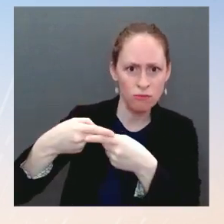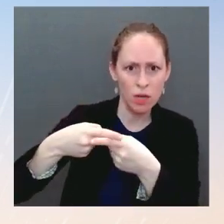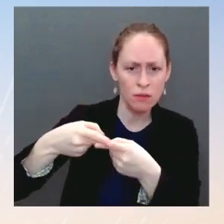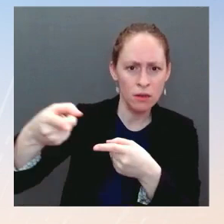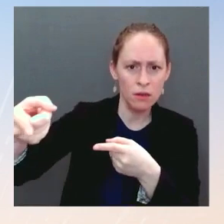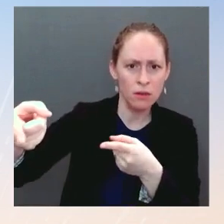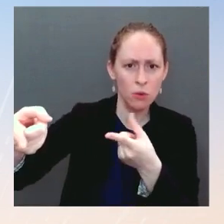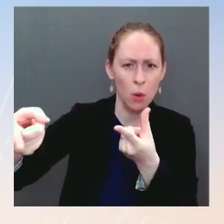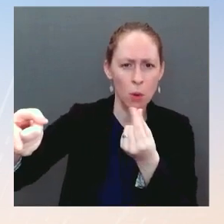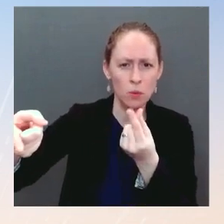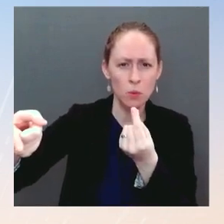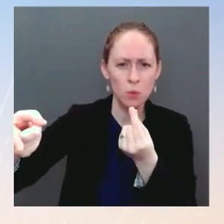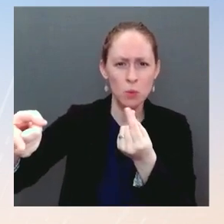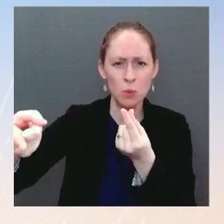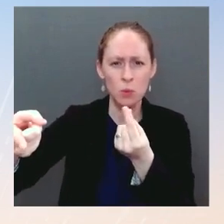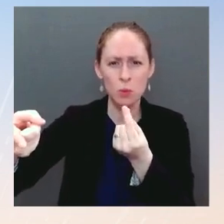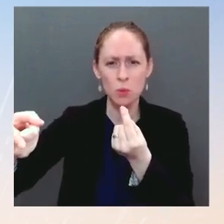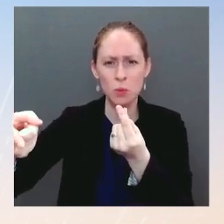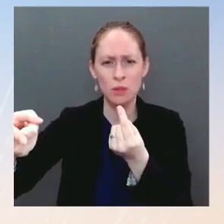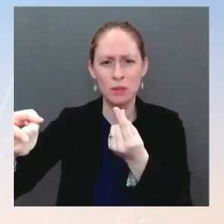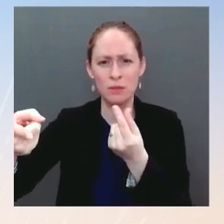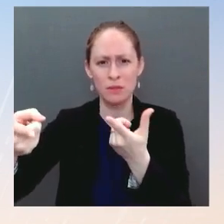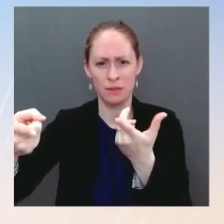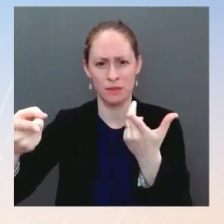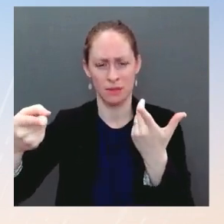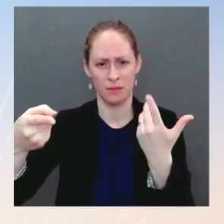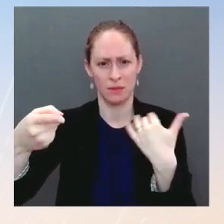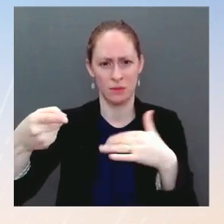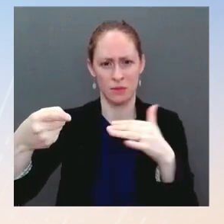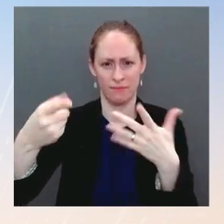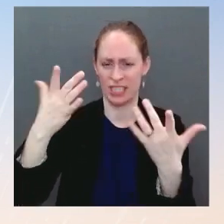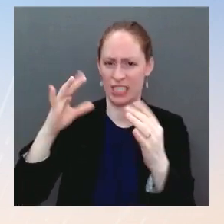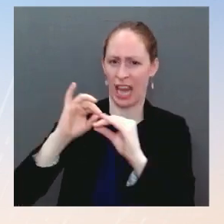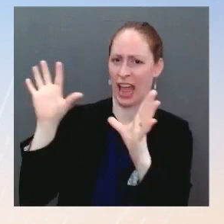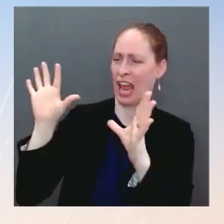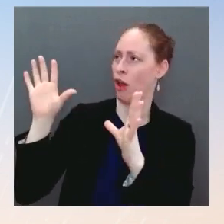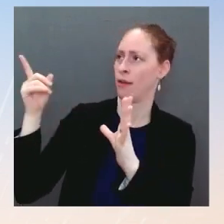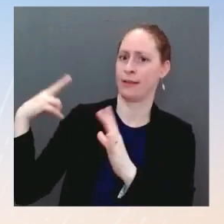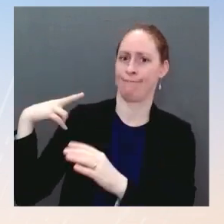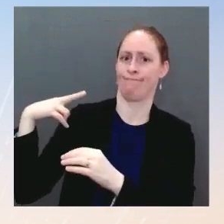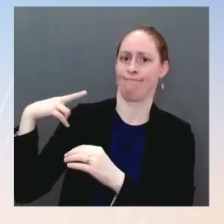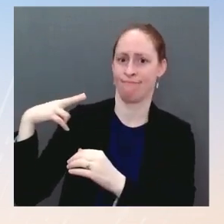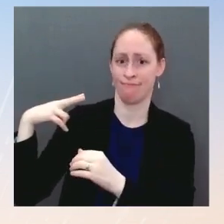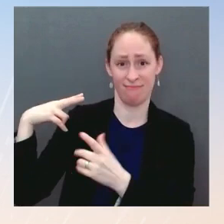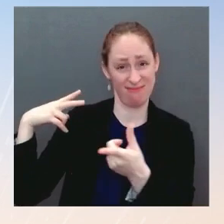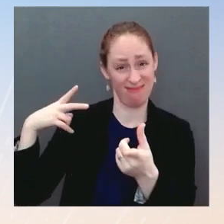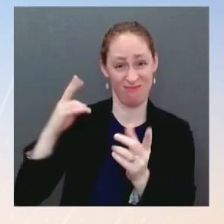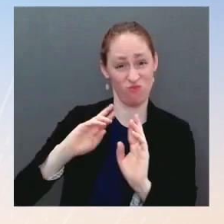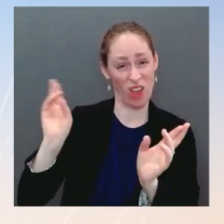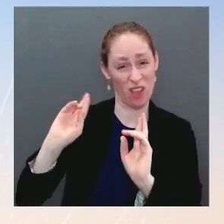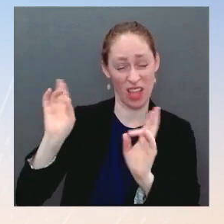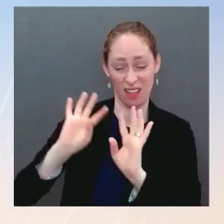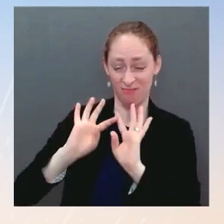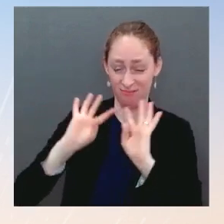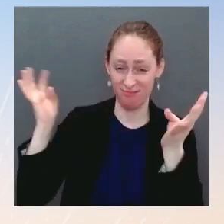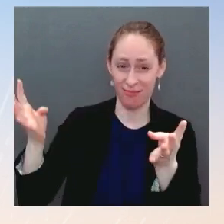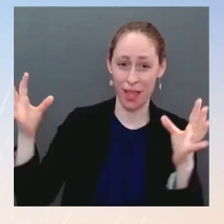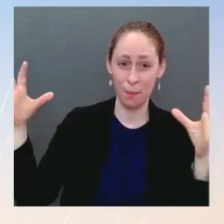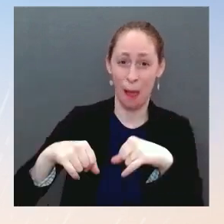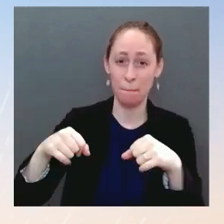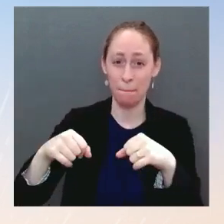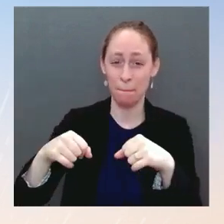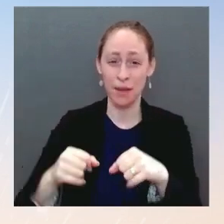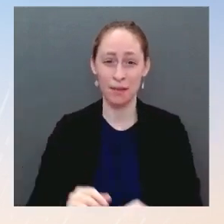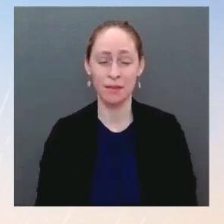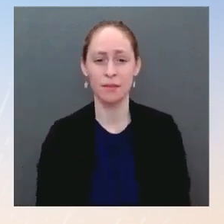would say there's a couple of ways we look at that, Peter. One is, as you know, we're continuing to strongly encourage U.S.